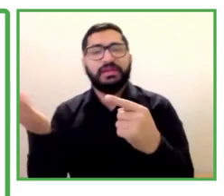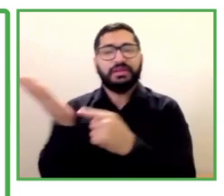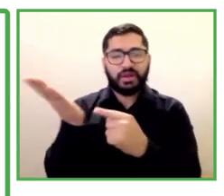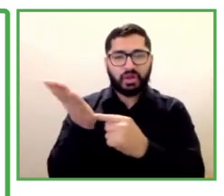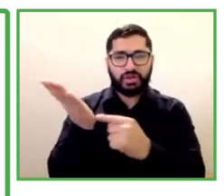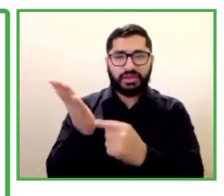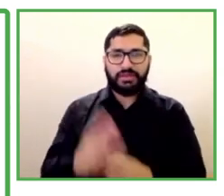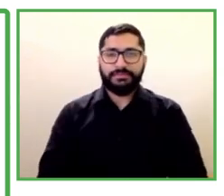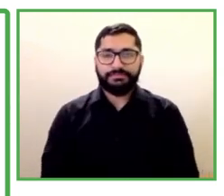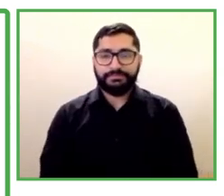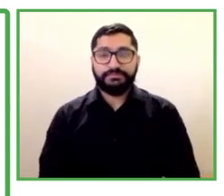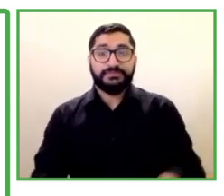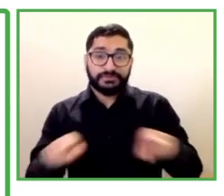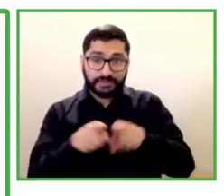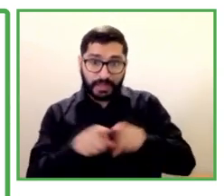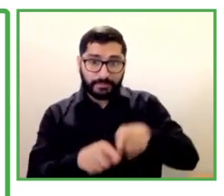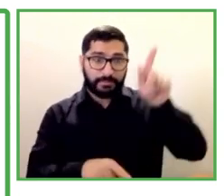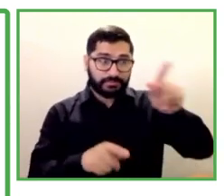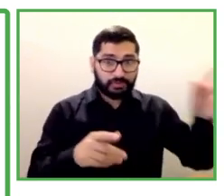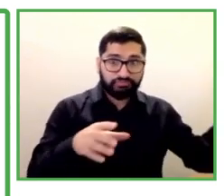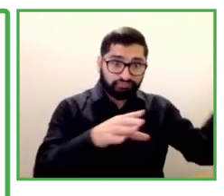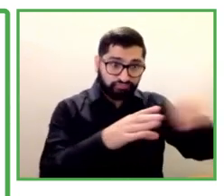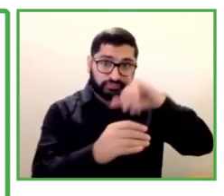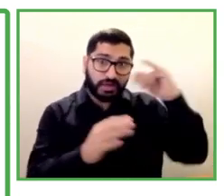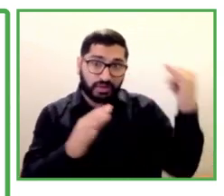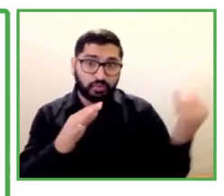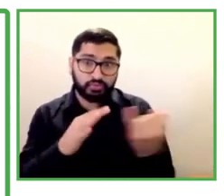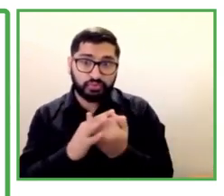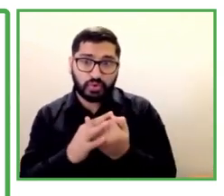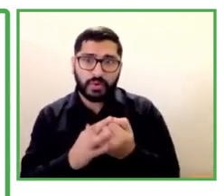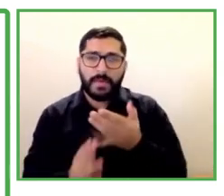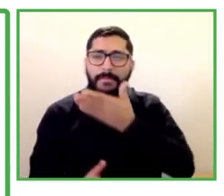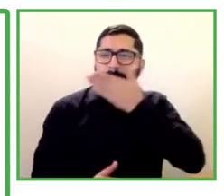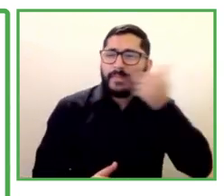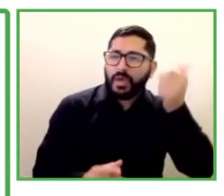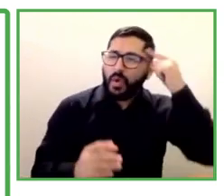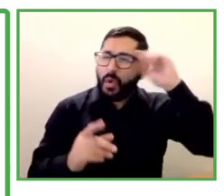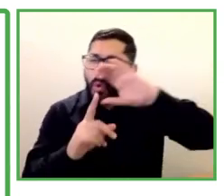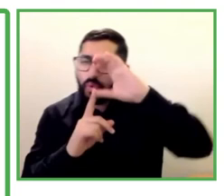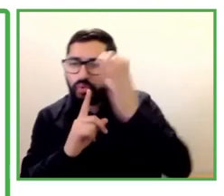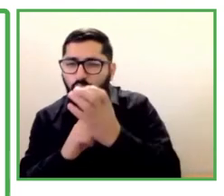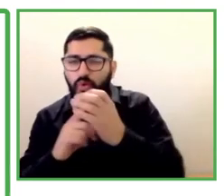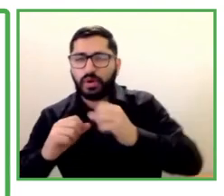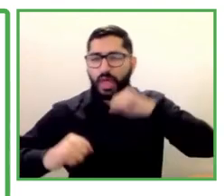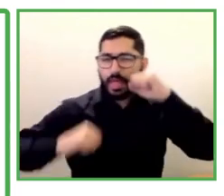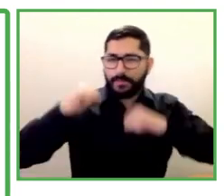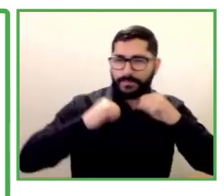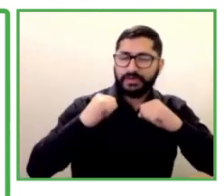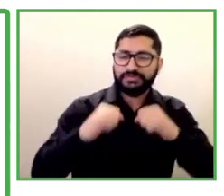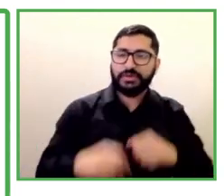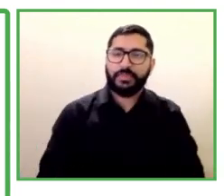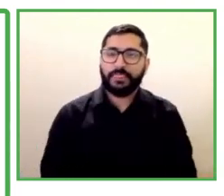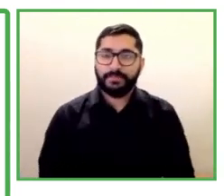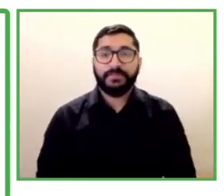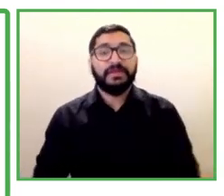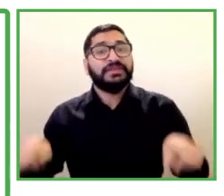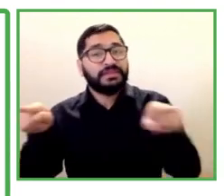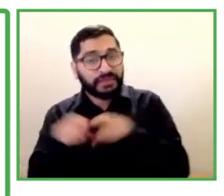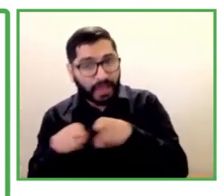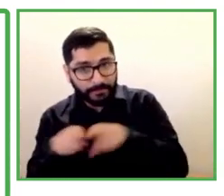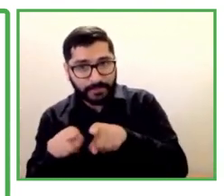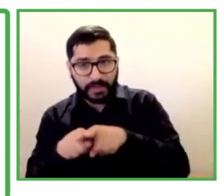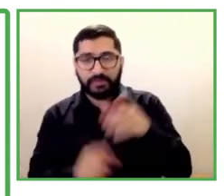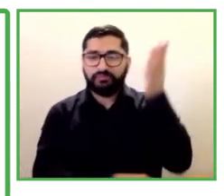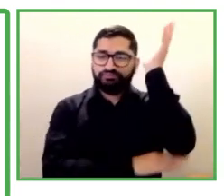of the company, train the HR managers on how to better include persons with